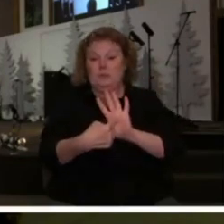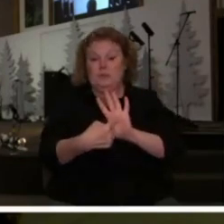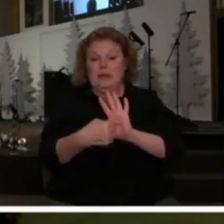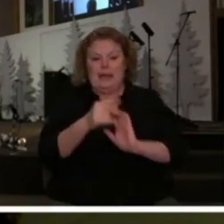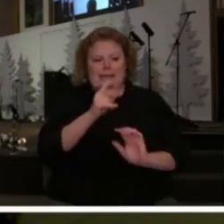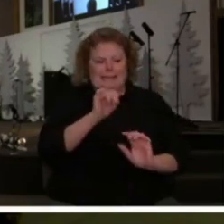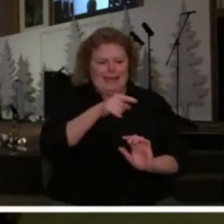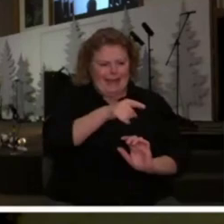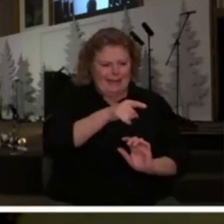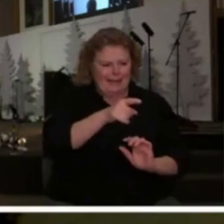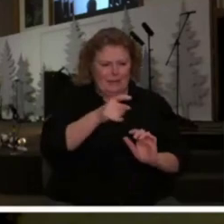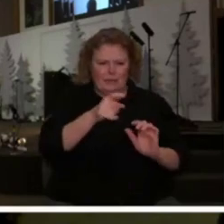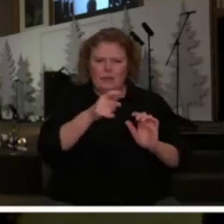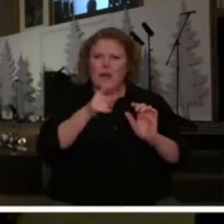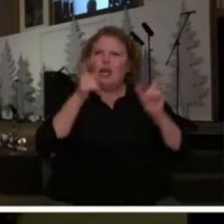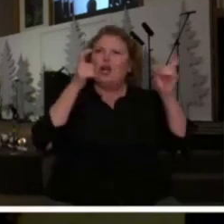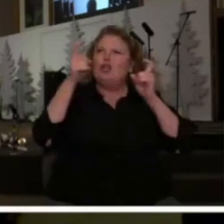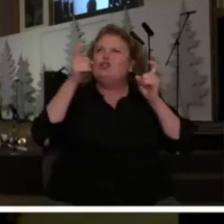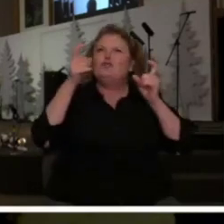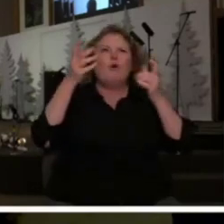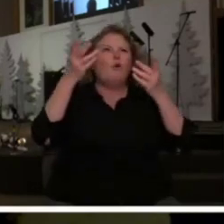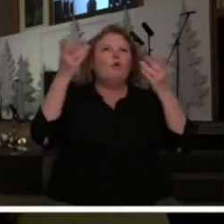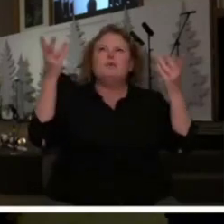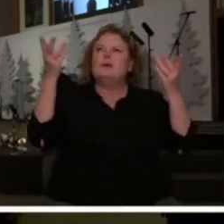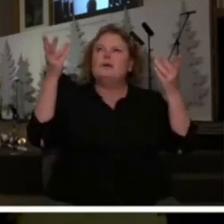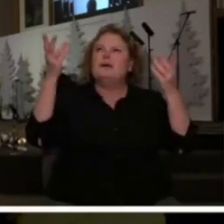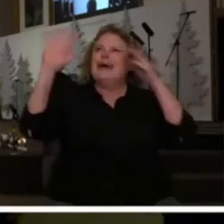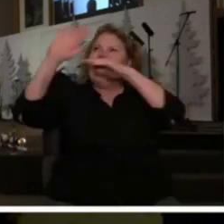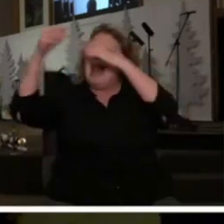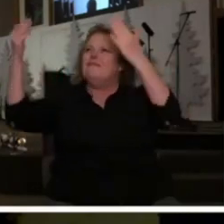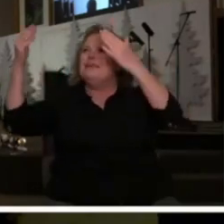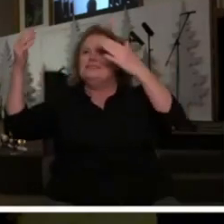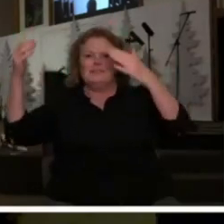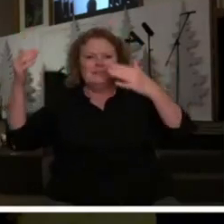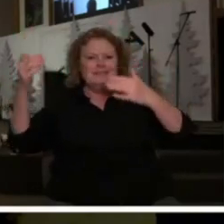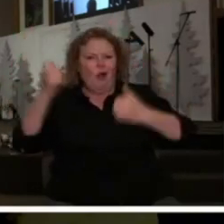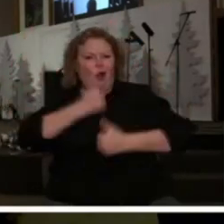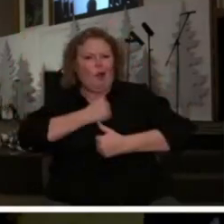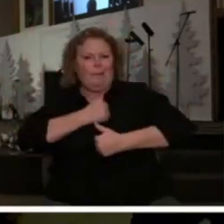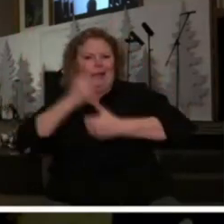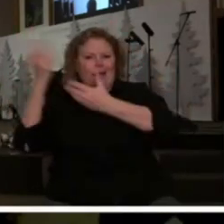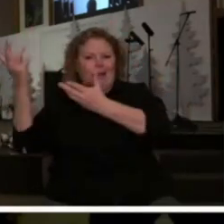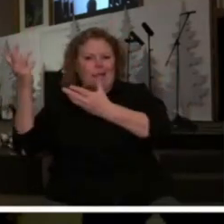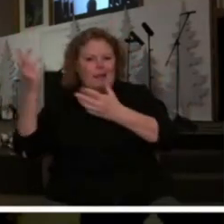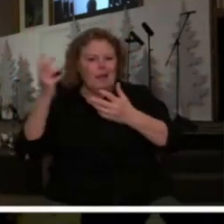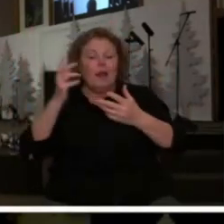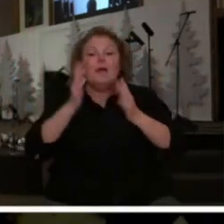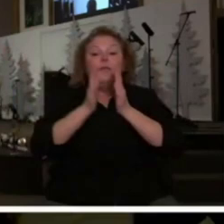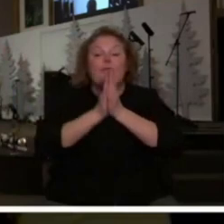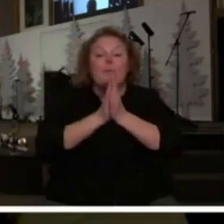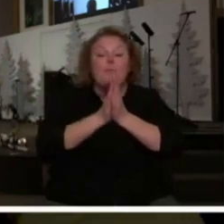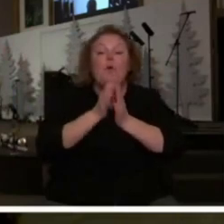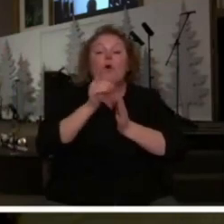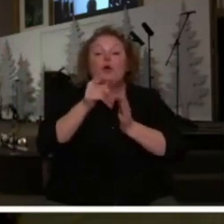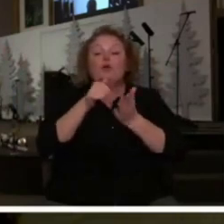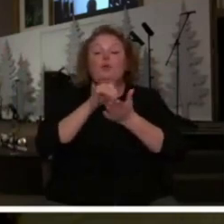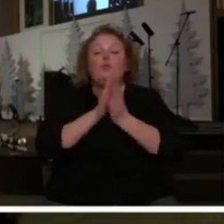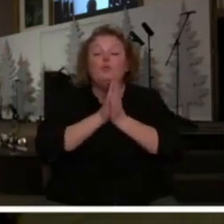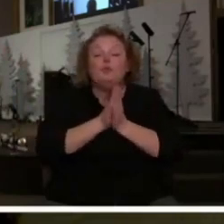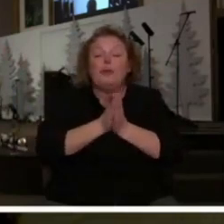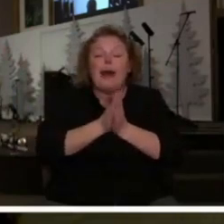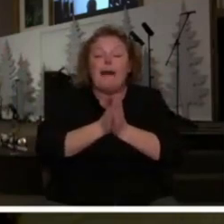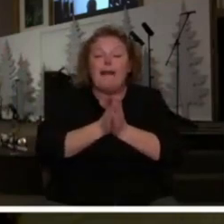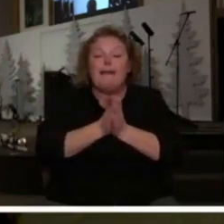the armies of heaven on his knees the more you prayed we heard we responded